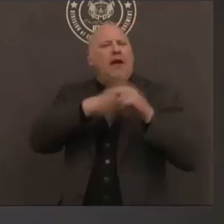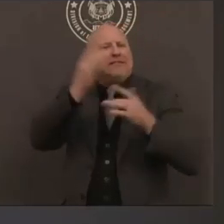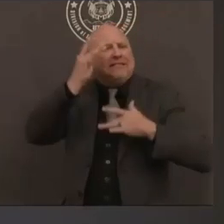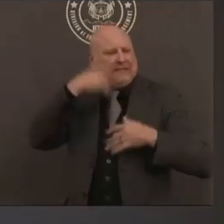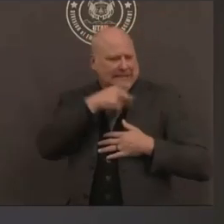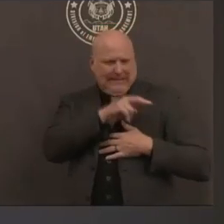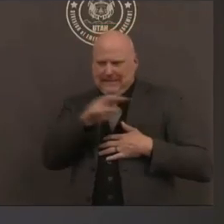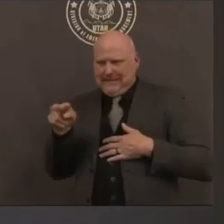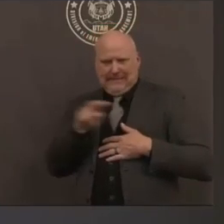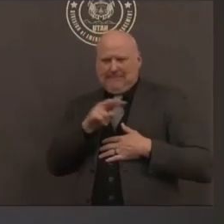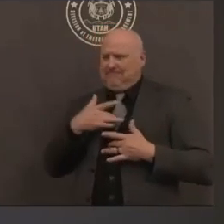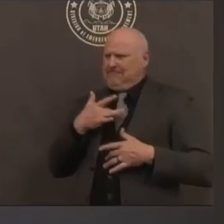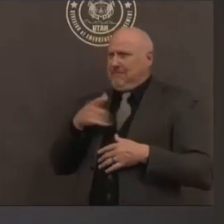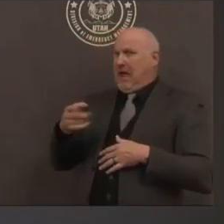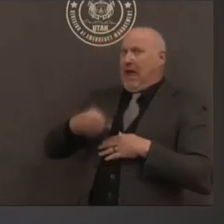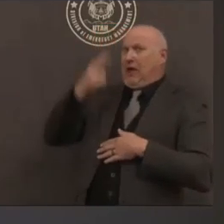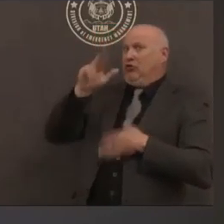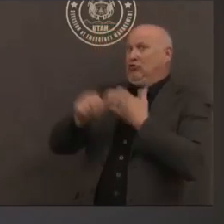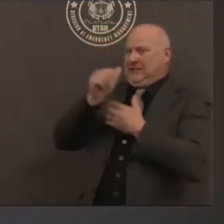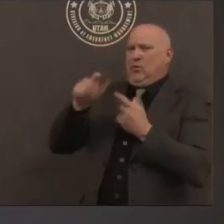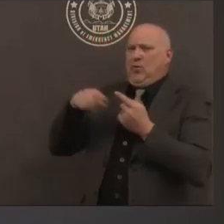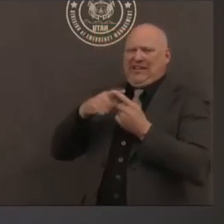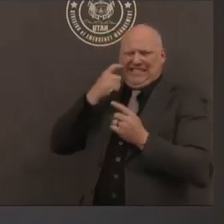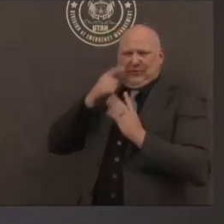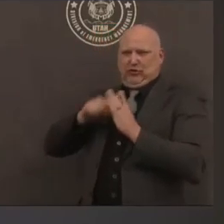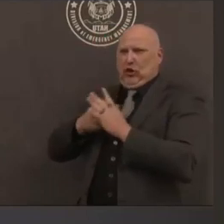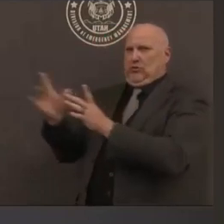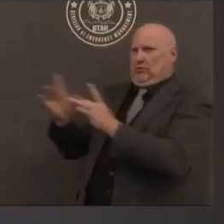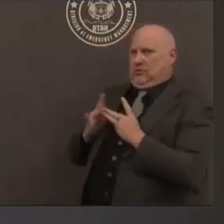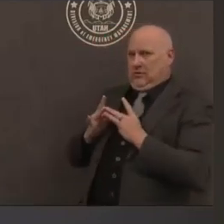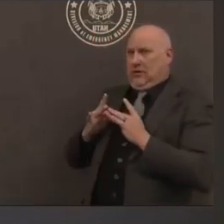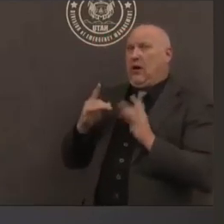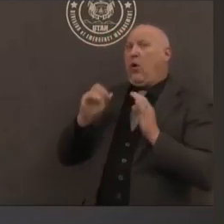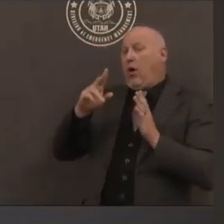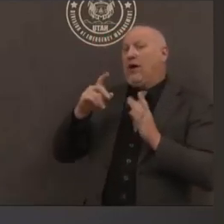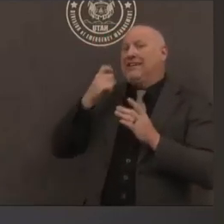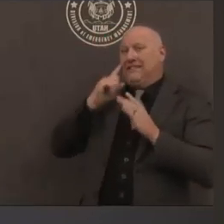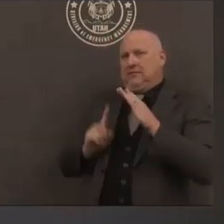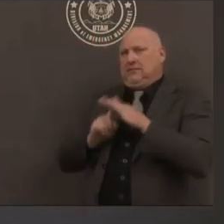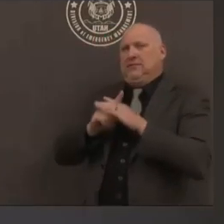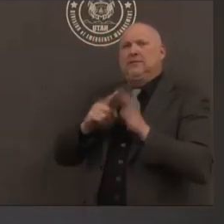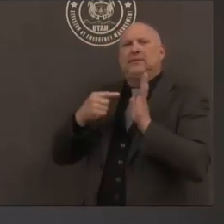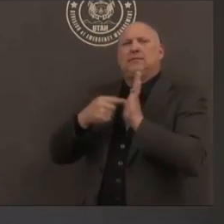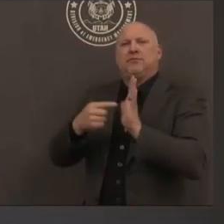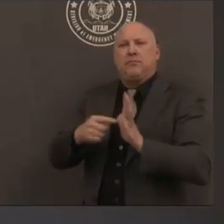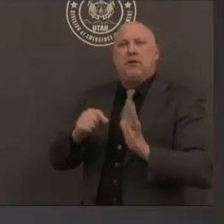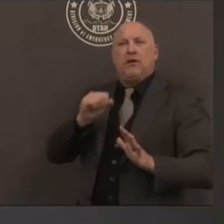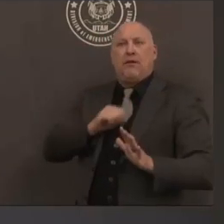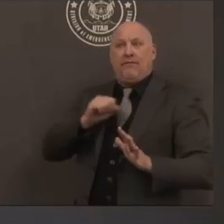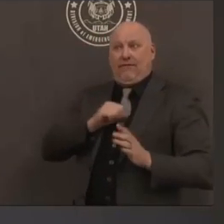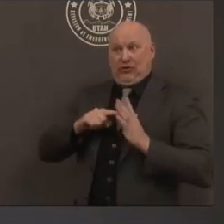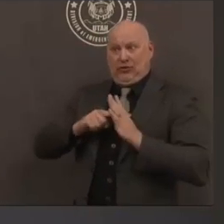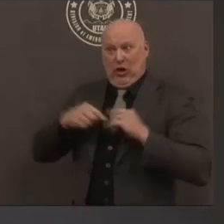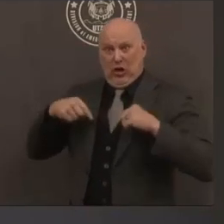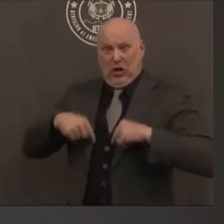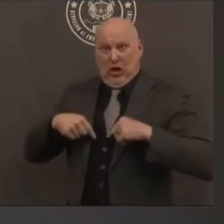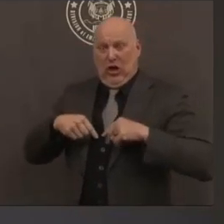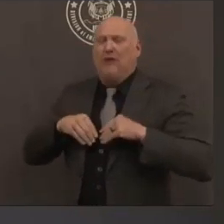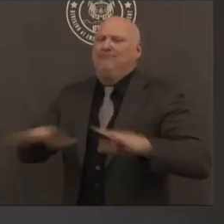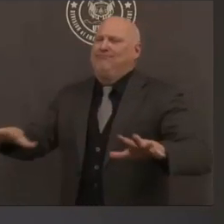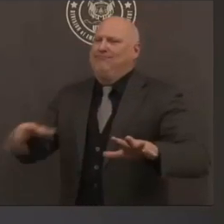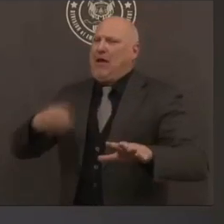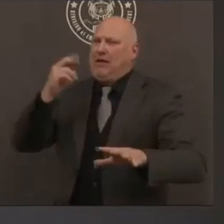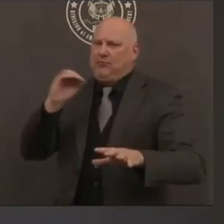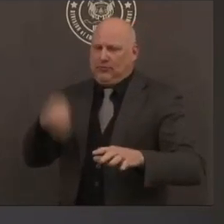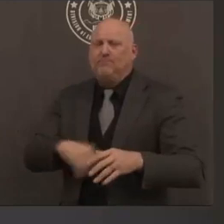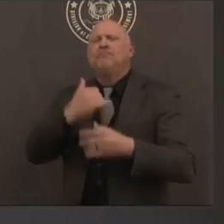of the symptom onset is when people tend to have the most virus in them okay and then my second question for you is is that